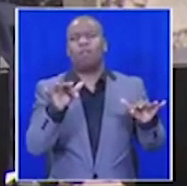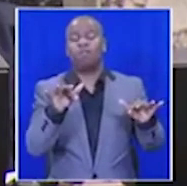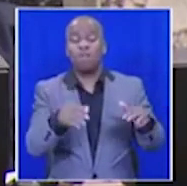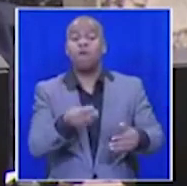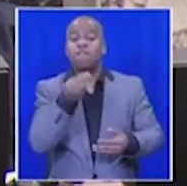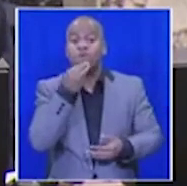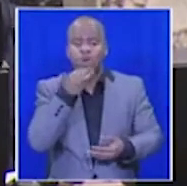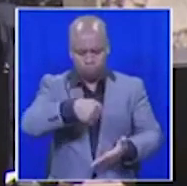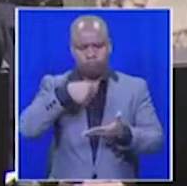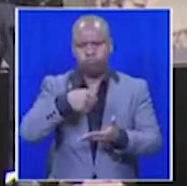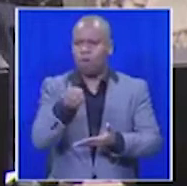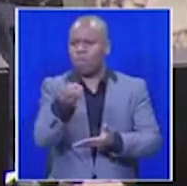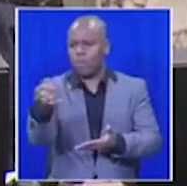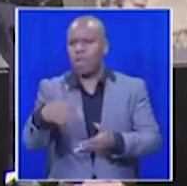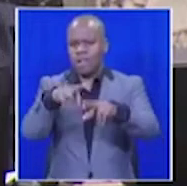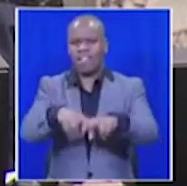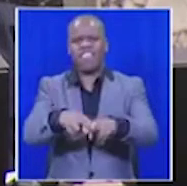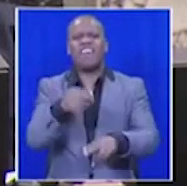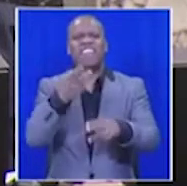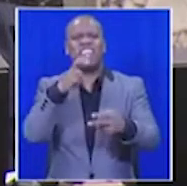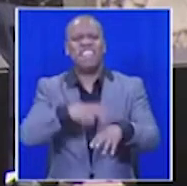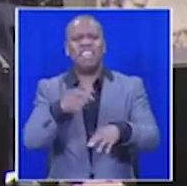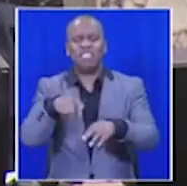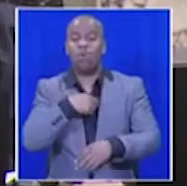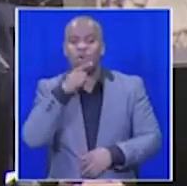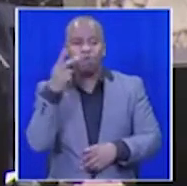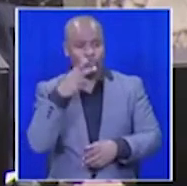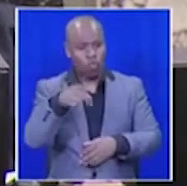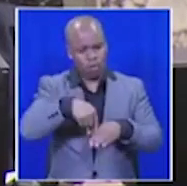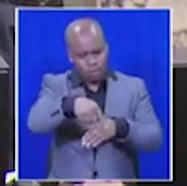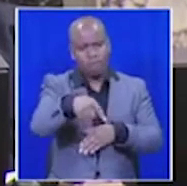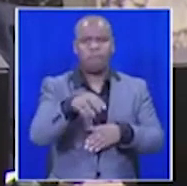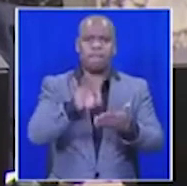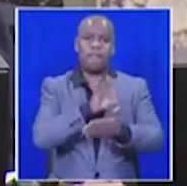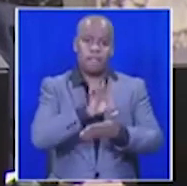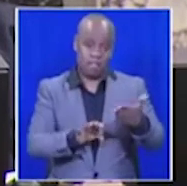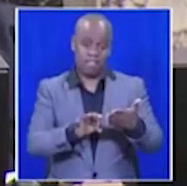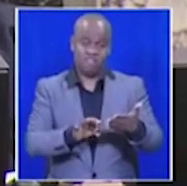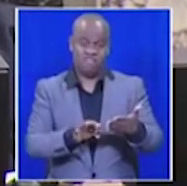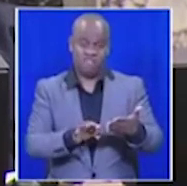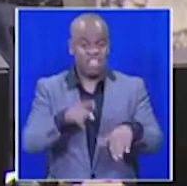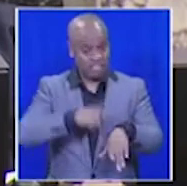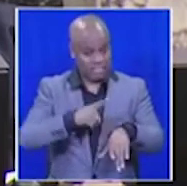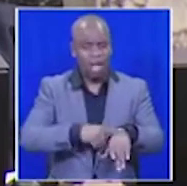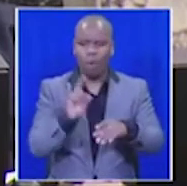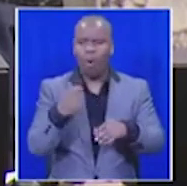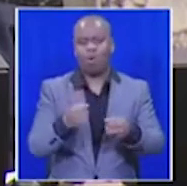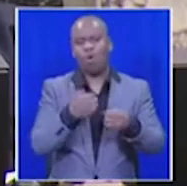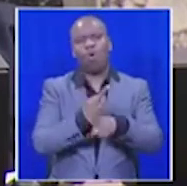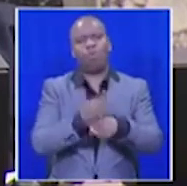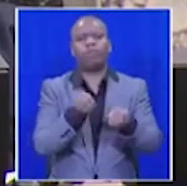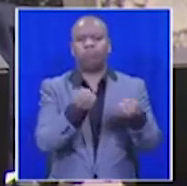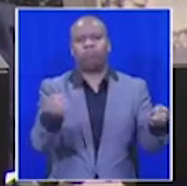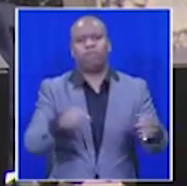parcels are only distributed on a needs basis, because, quite frankly, there's an election element or a campaigning element to those distributions. And my